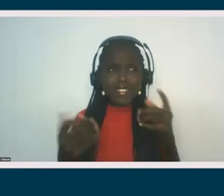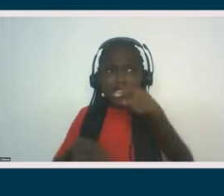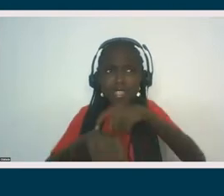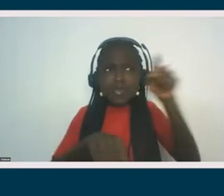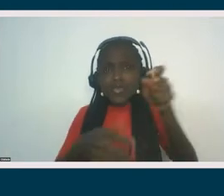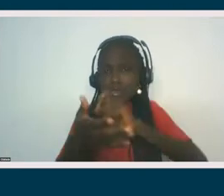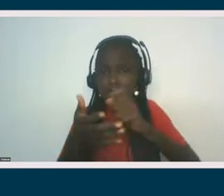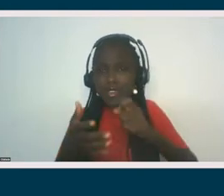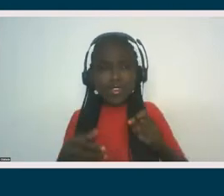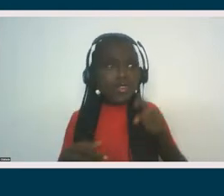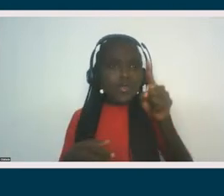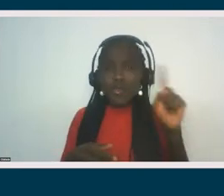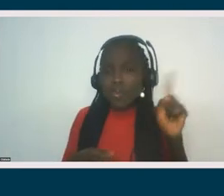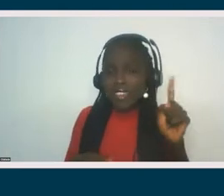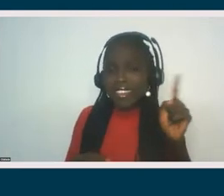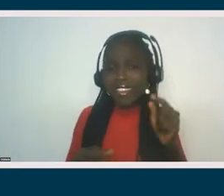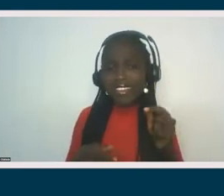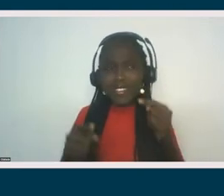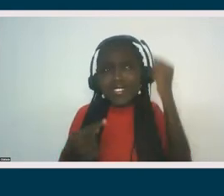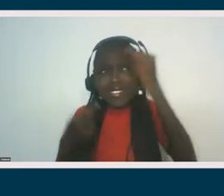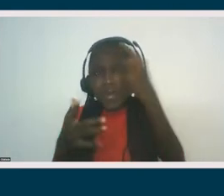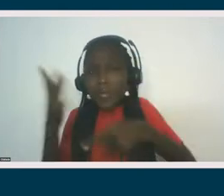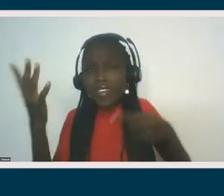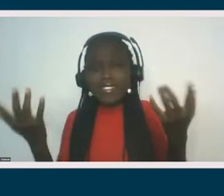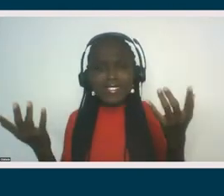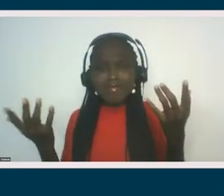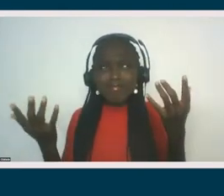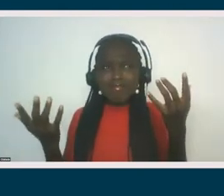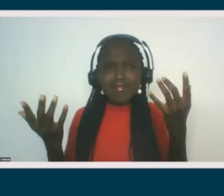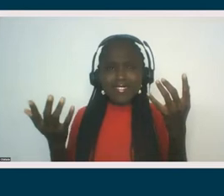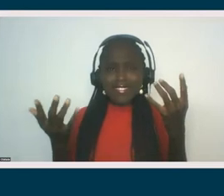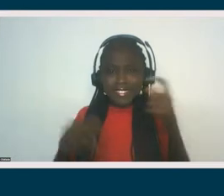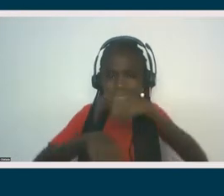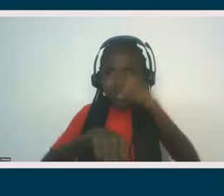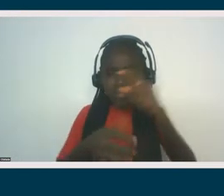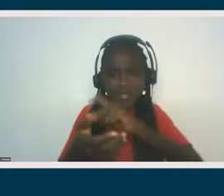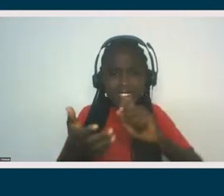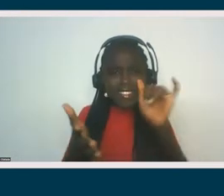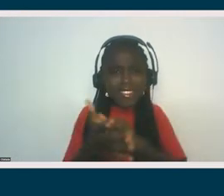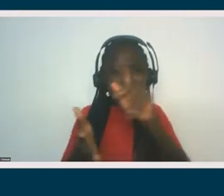What was spilling out of you at the time of penning those words?